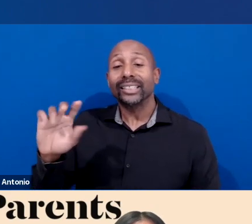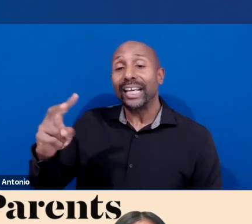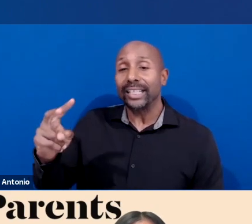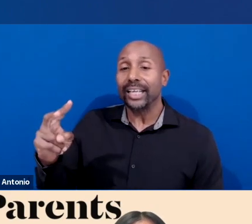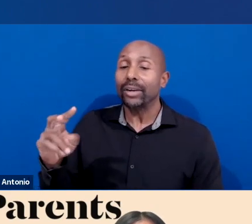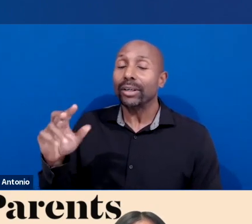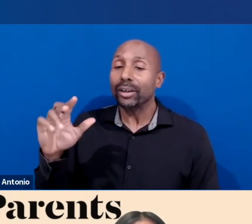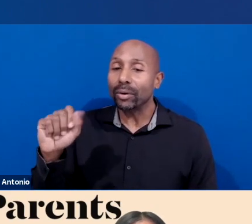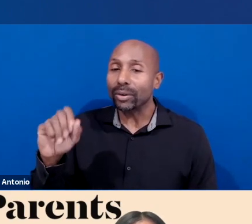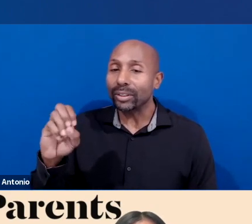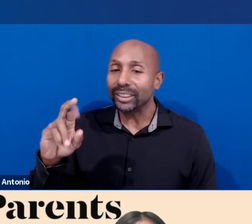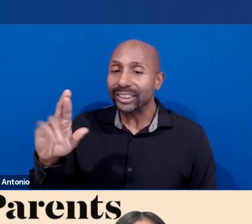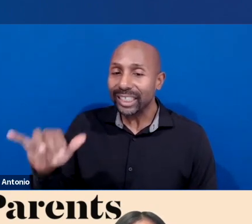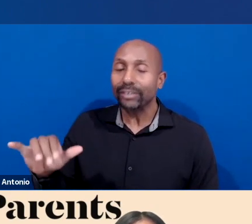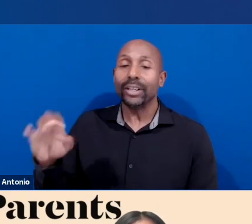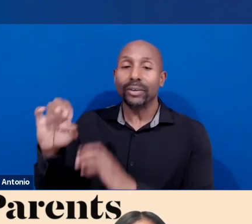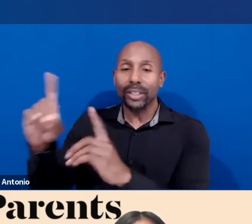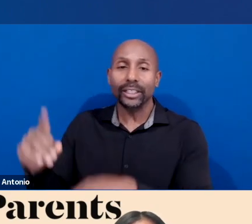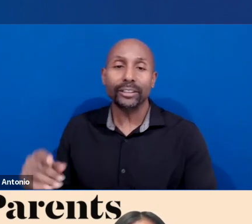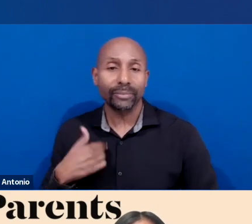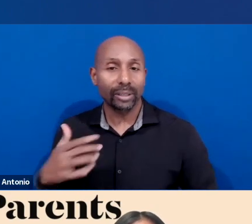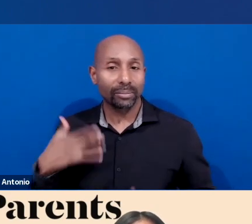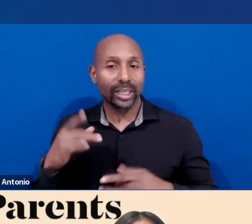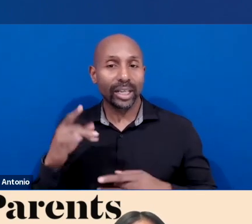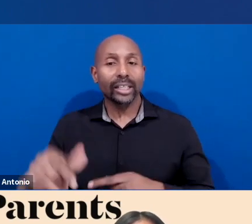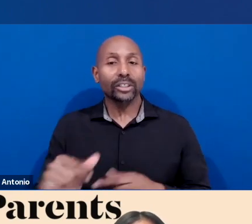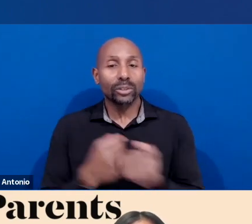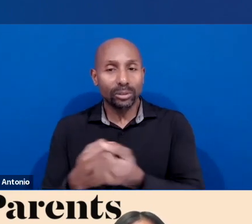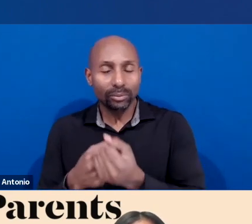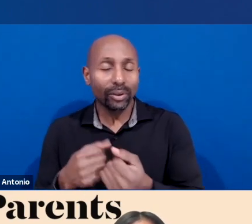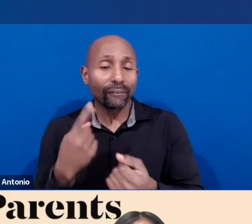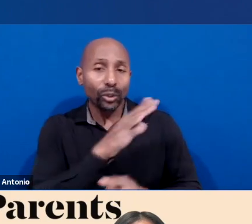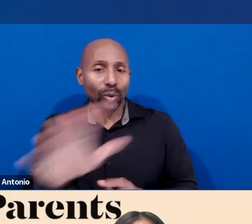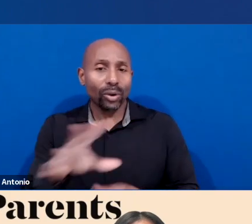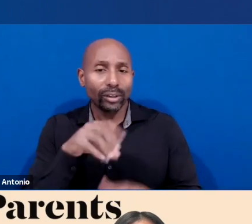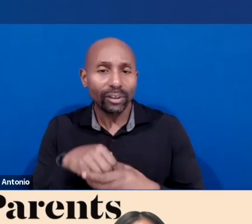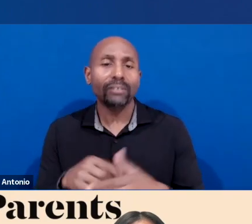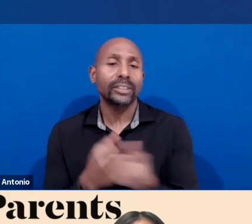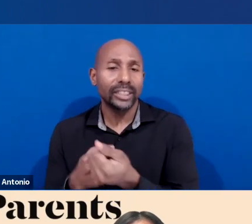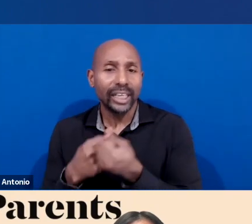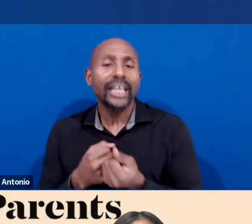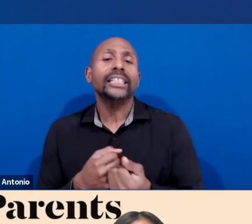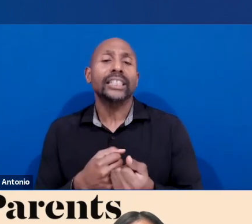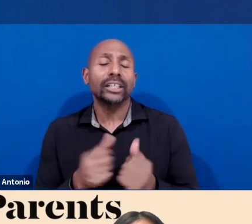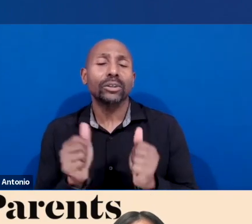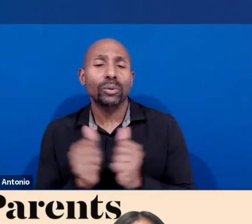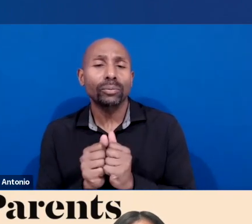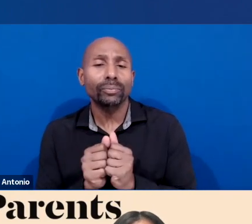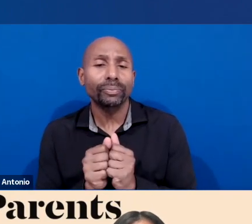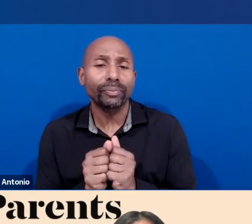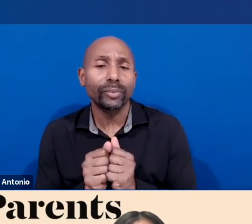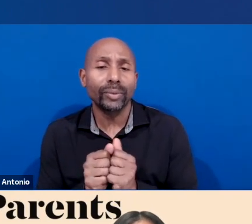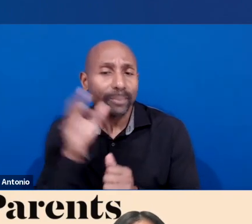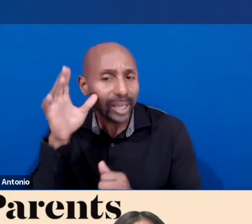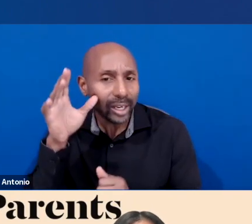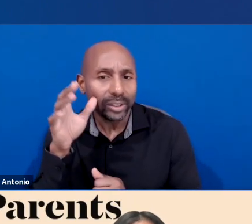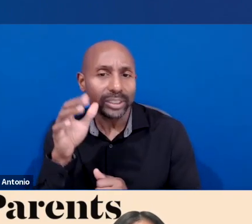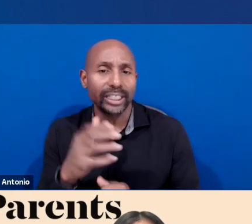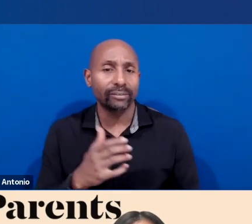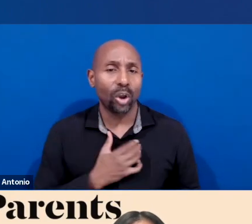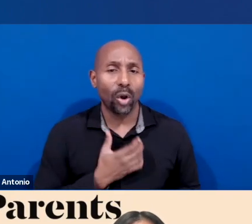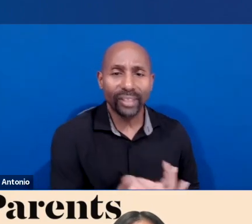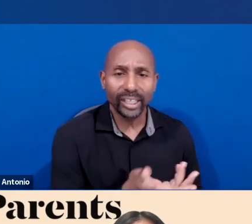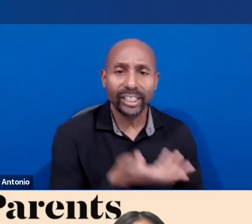recovery, and how that connects with connecting authentic engagement with parents. Today's webinar is really a